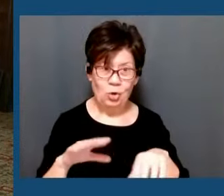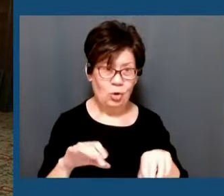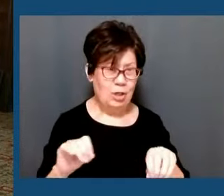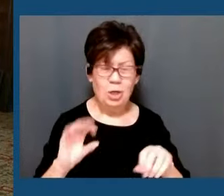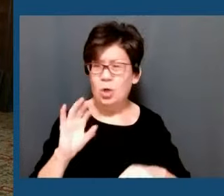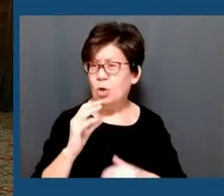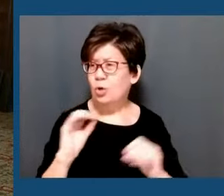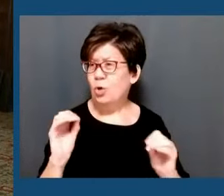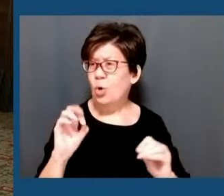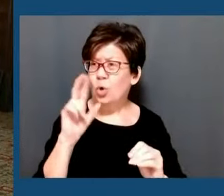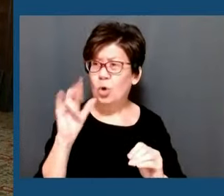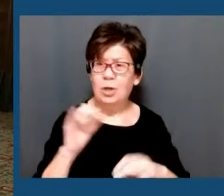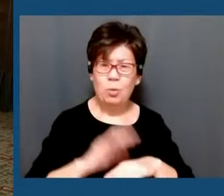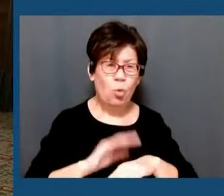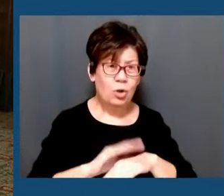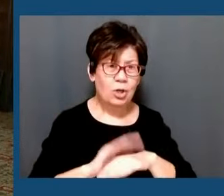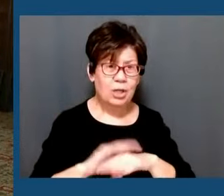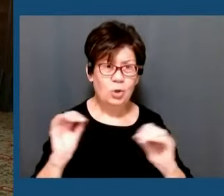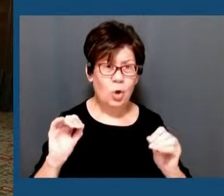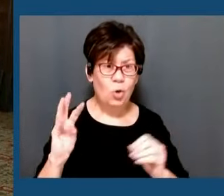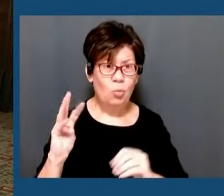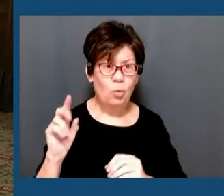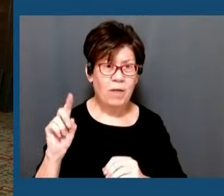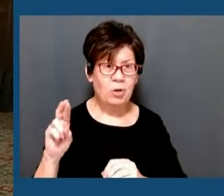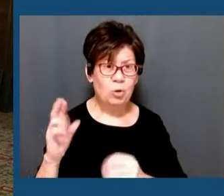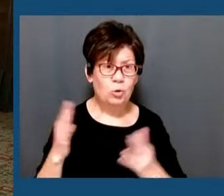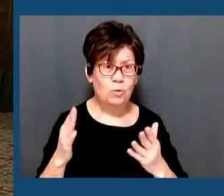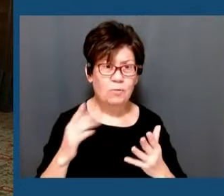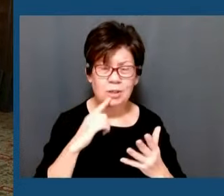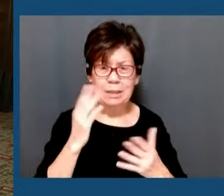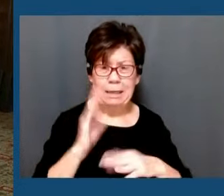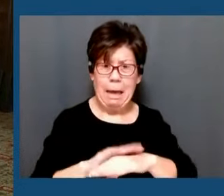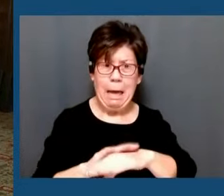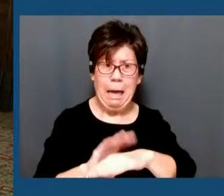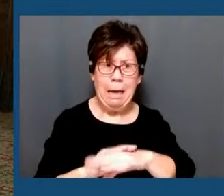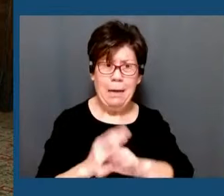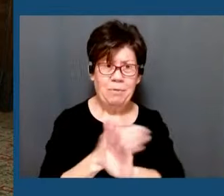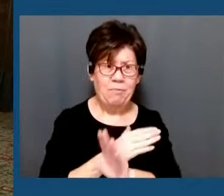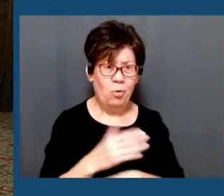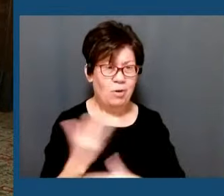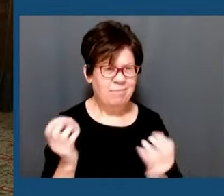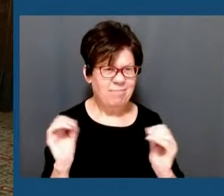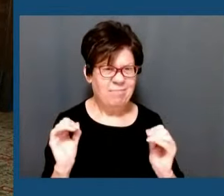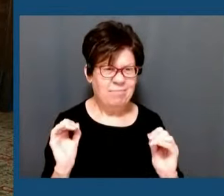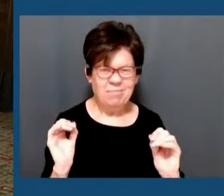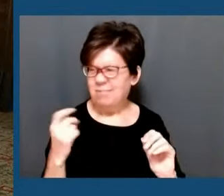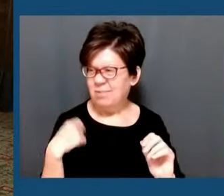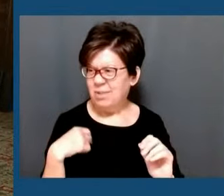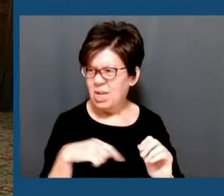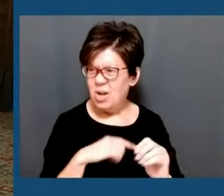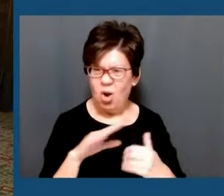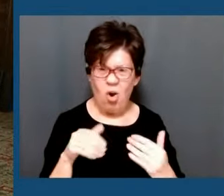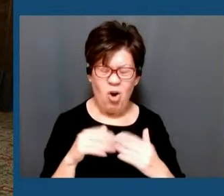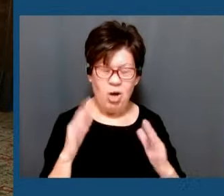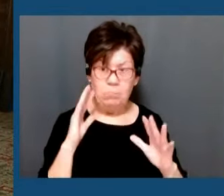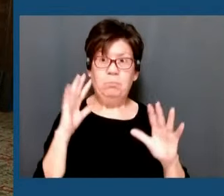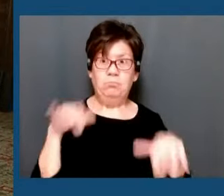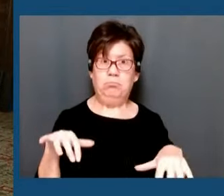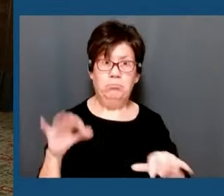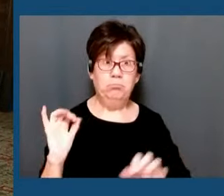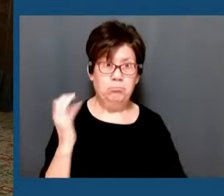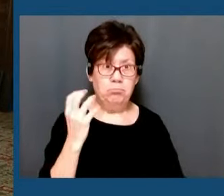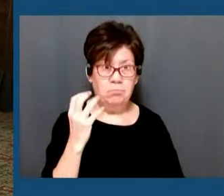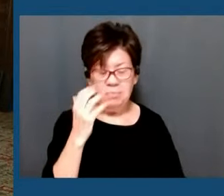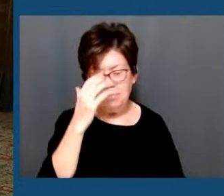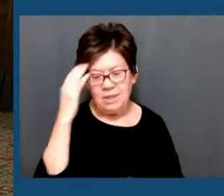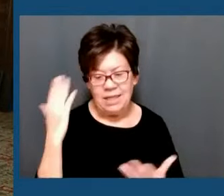service that can tell you an earthquake is imminent, and that's why everybody was caught off guard. But fortunately, here in the state of New York, we are